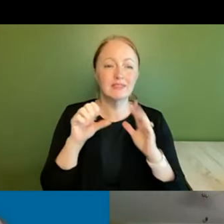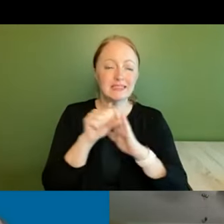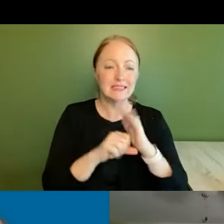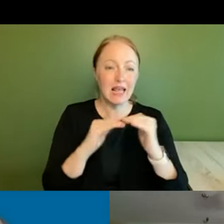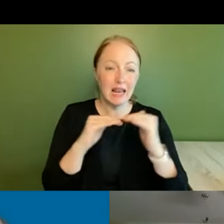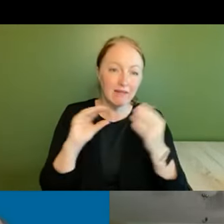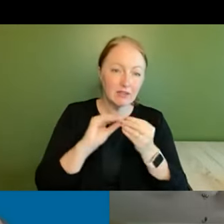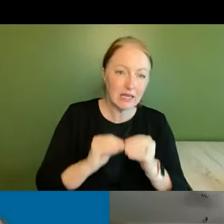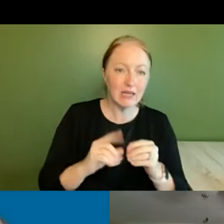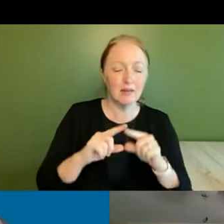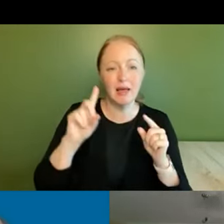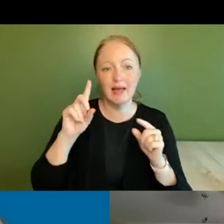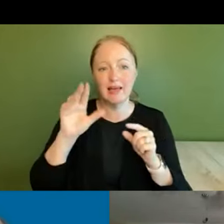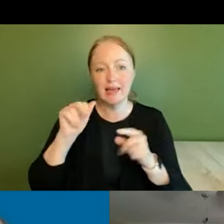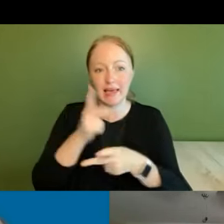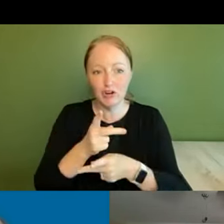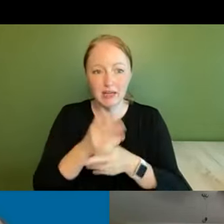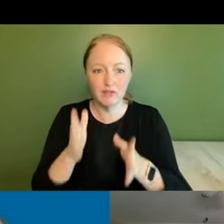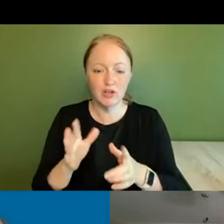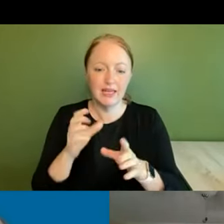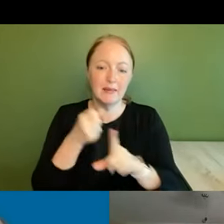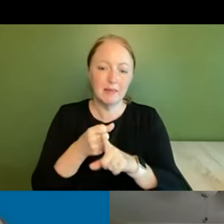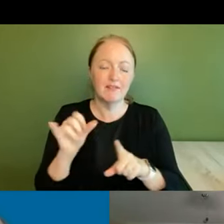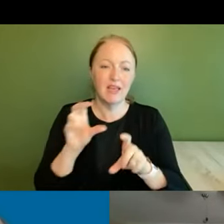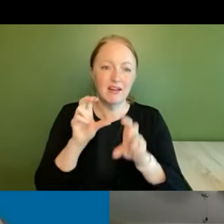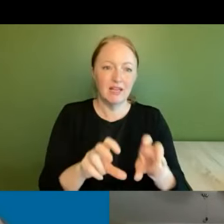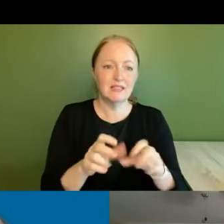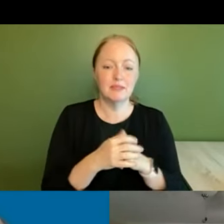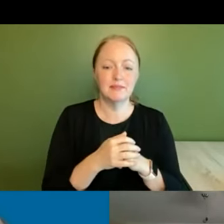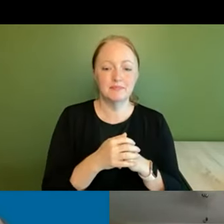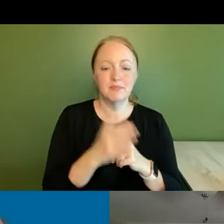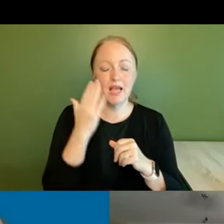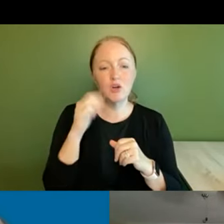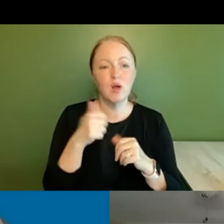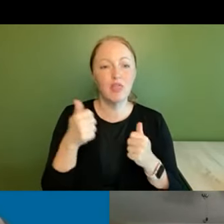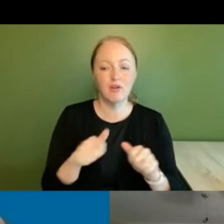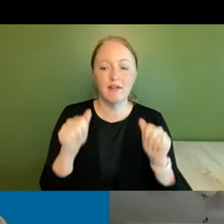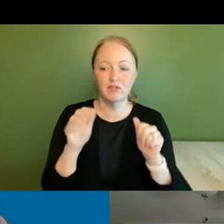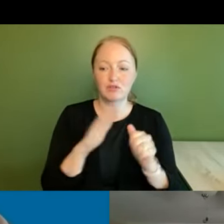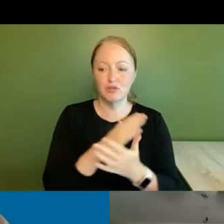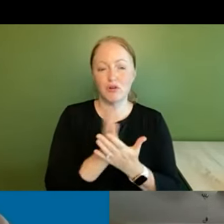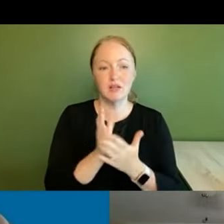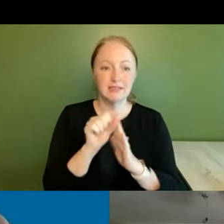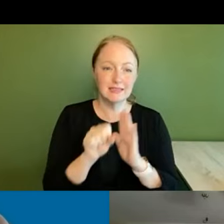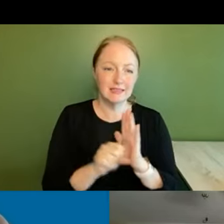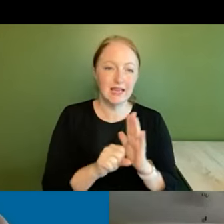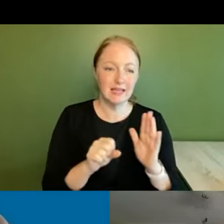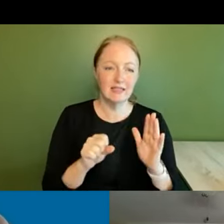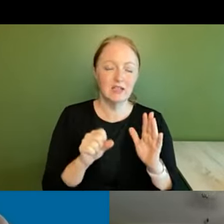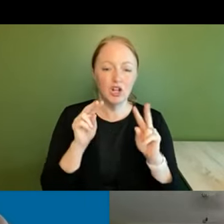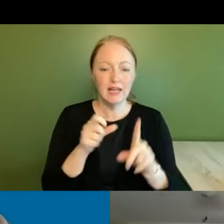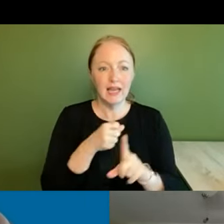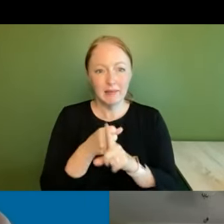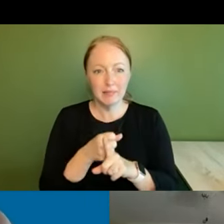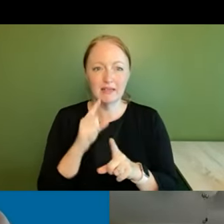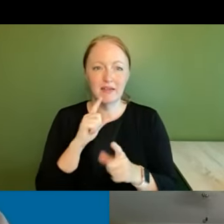about caregivers and about the impact of that investment and i know there are other efforts across the state that are also looking at impact of